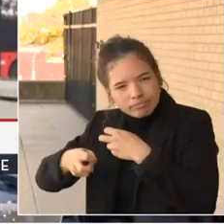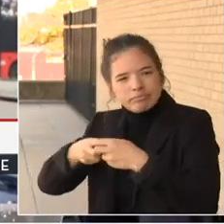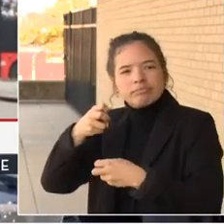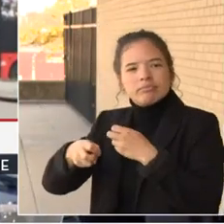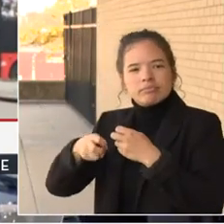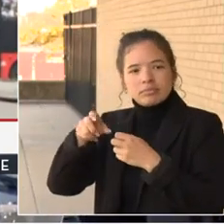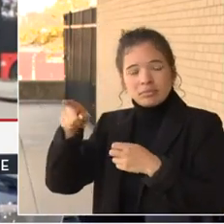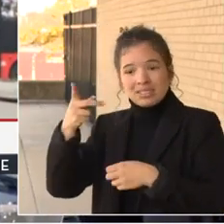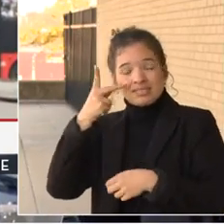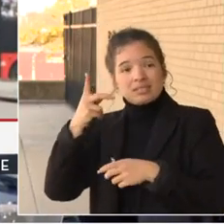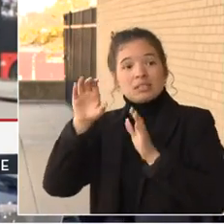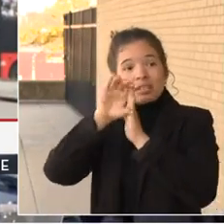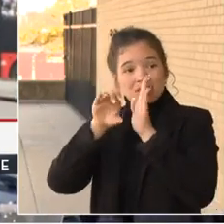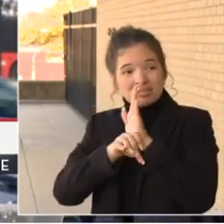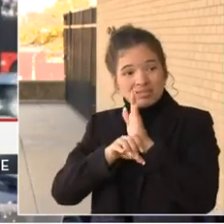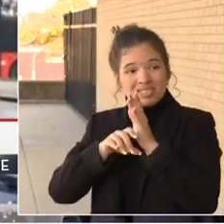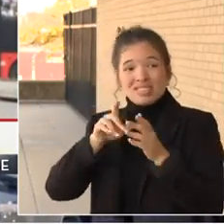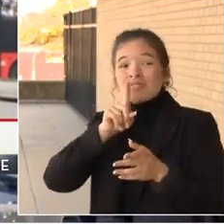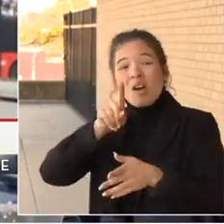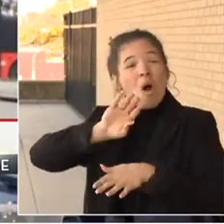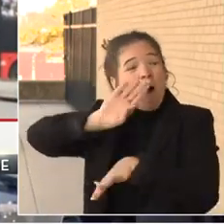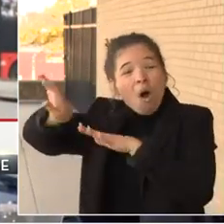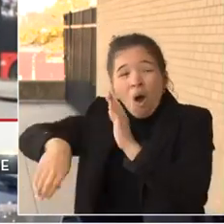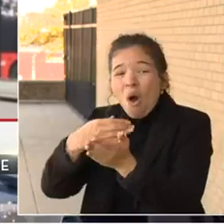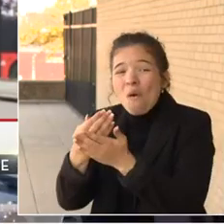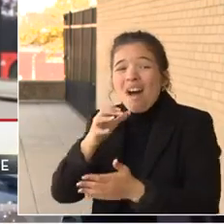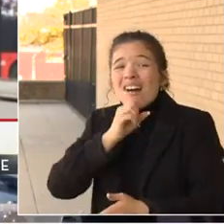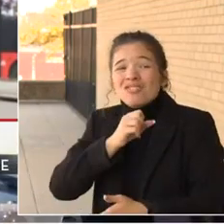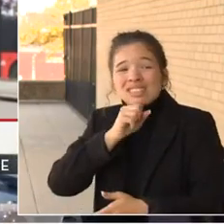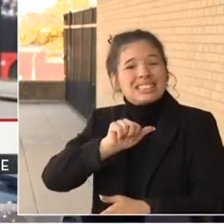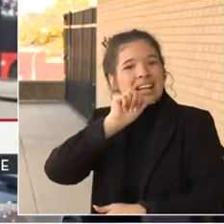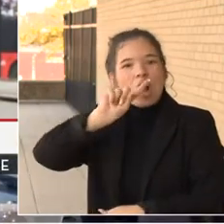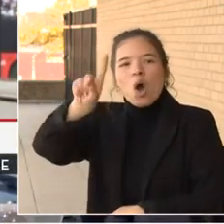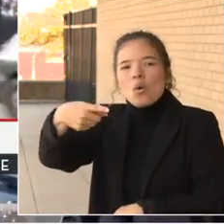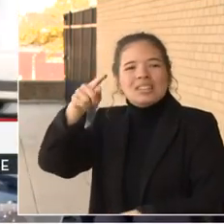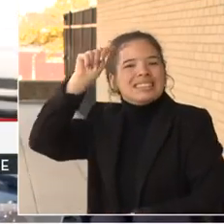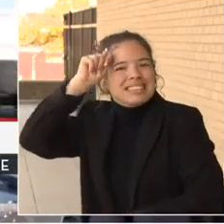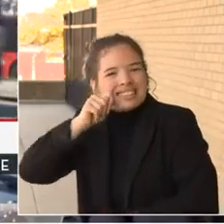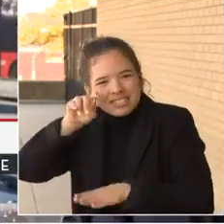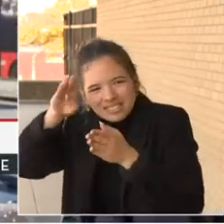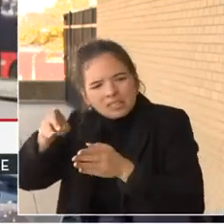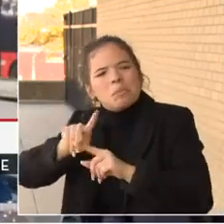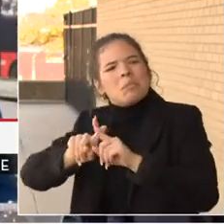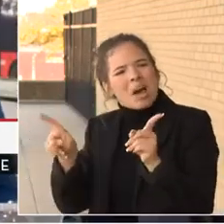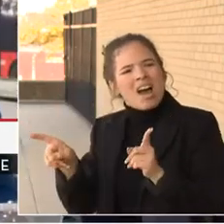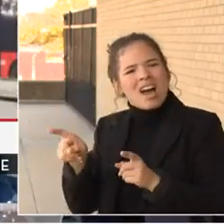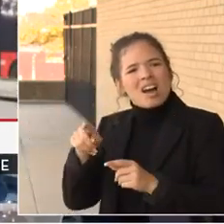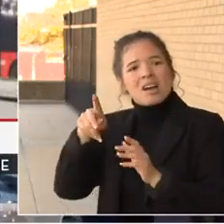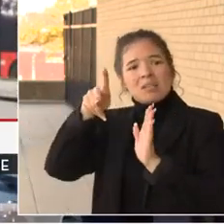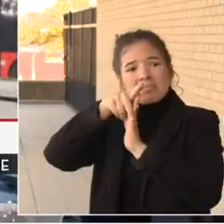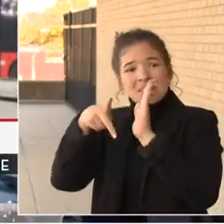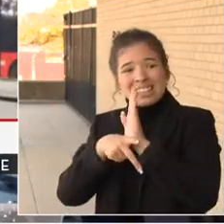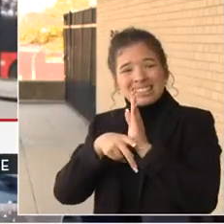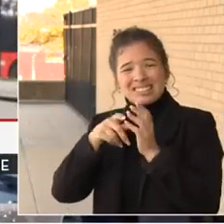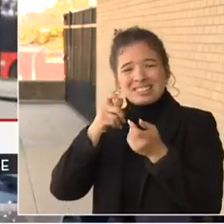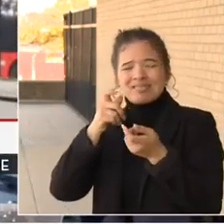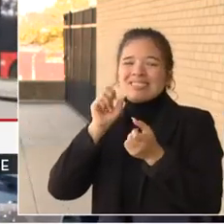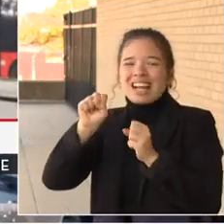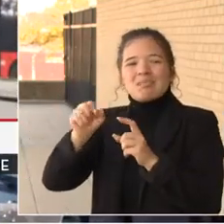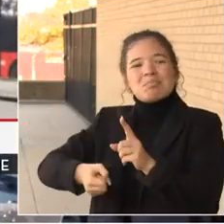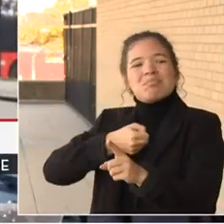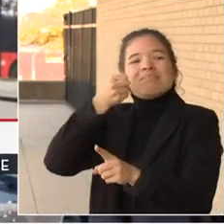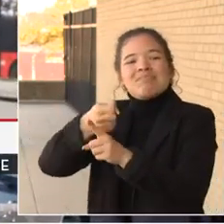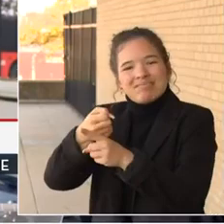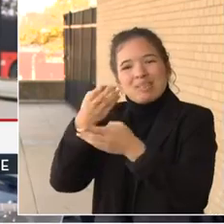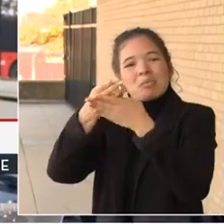of all ages. So I just think that that is a policy change that could have an impact on public safety that